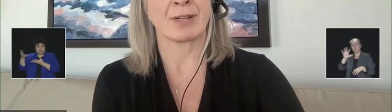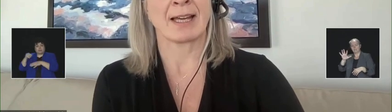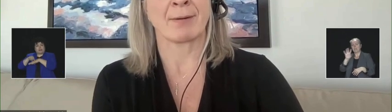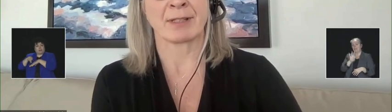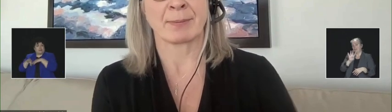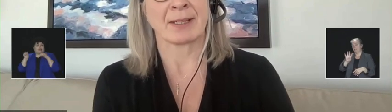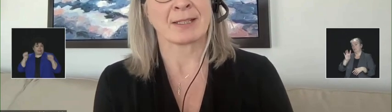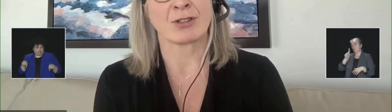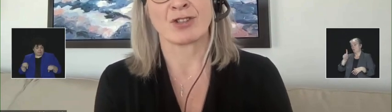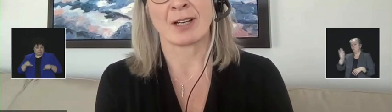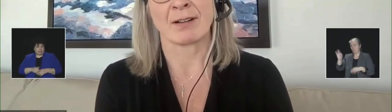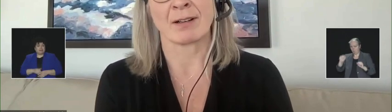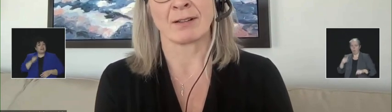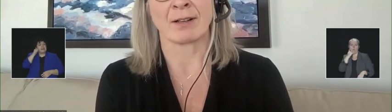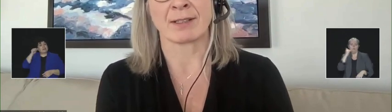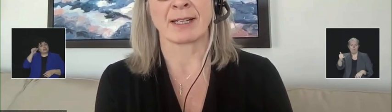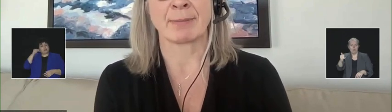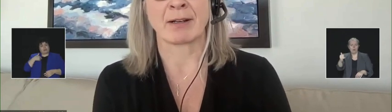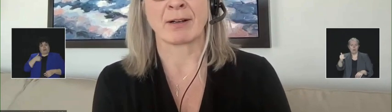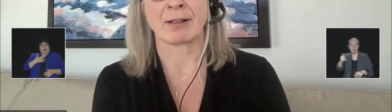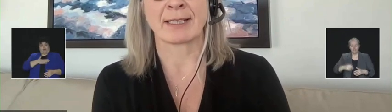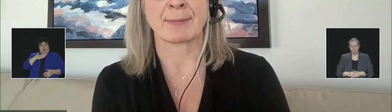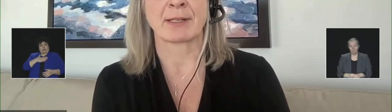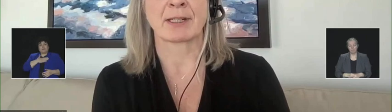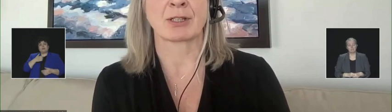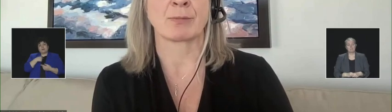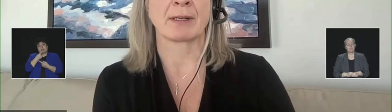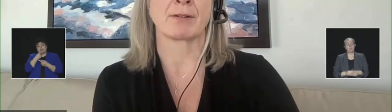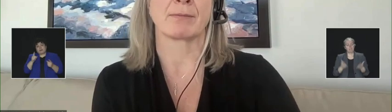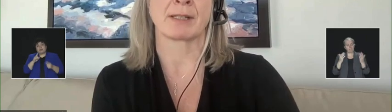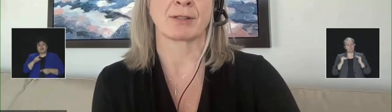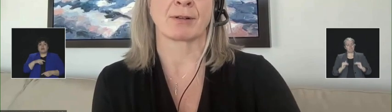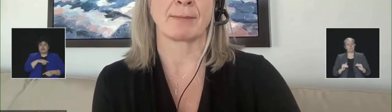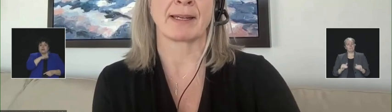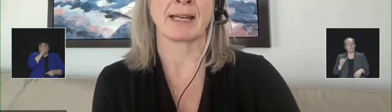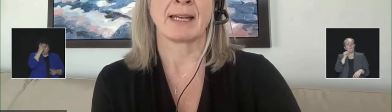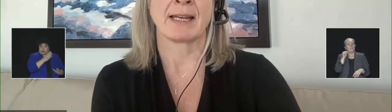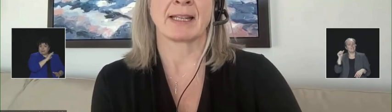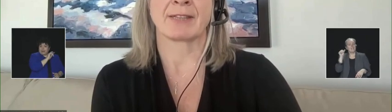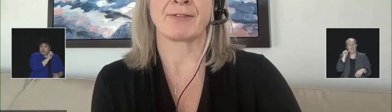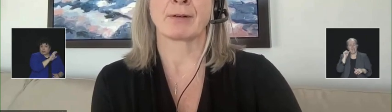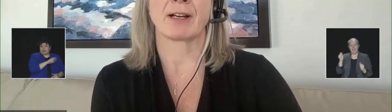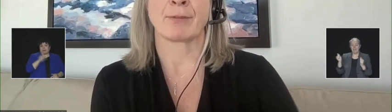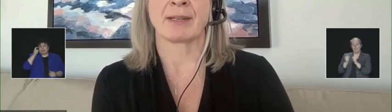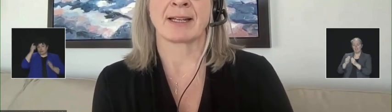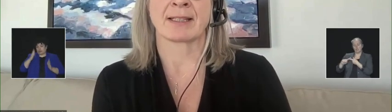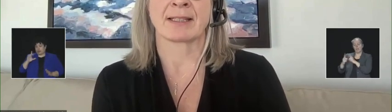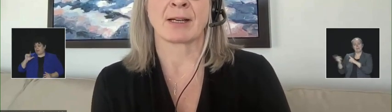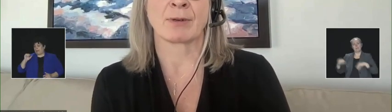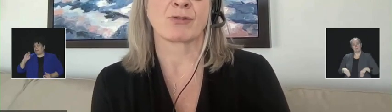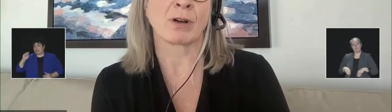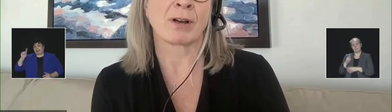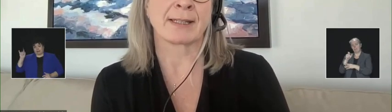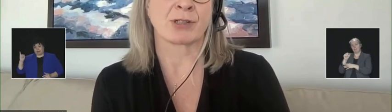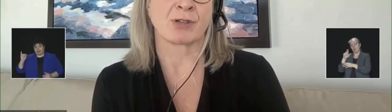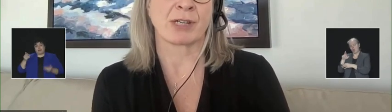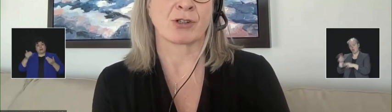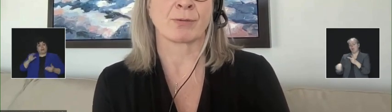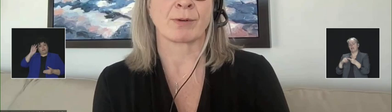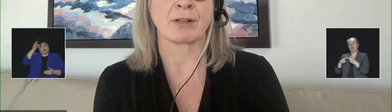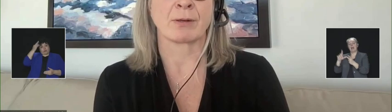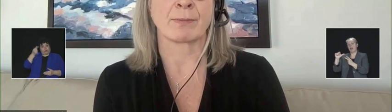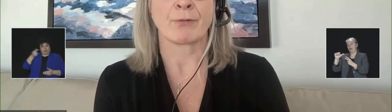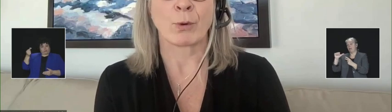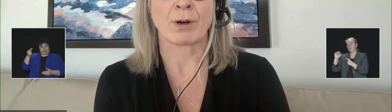Yesterday, I was pleased to share alongside my colleagues, Minister Miller and Minister Lamedi, that the federal government has now withdrawn its